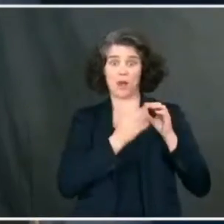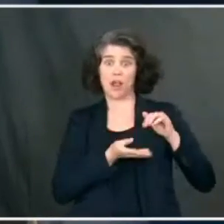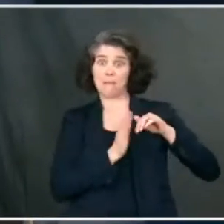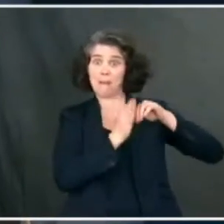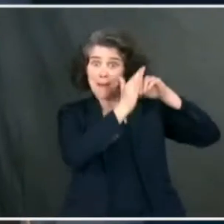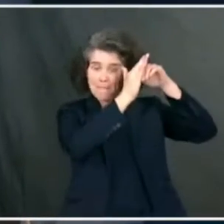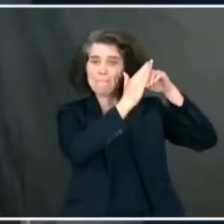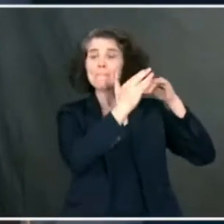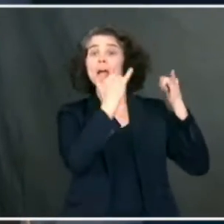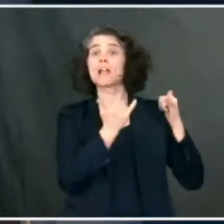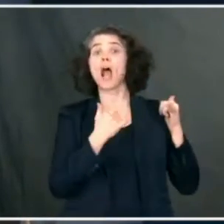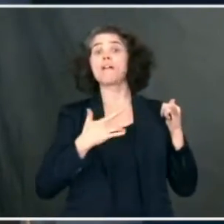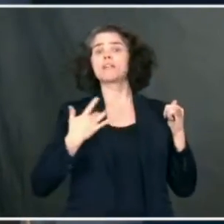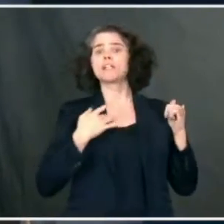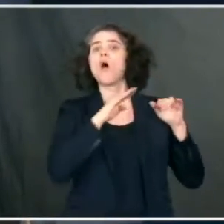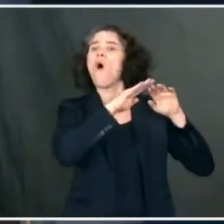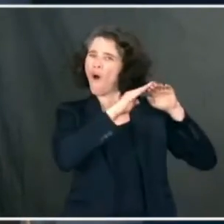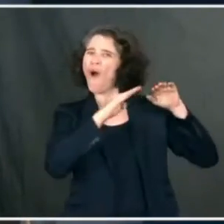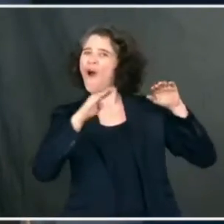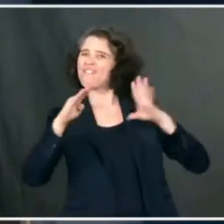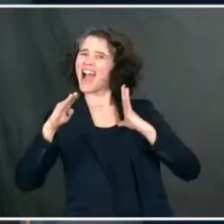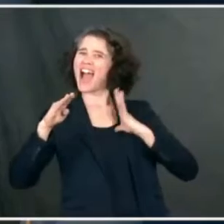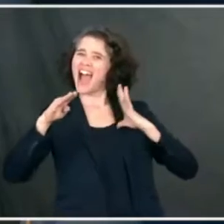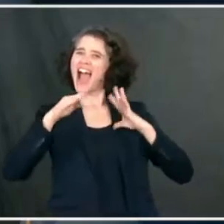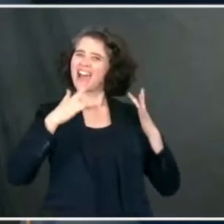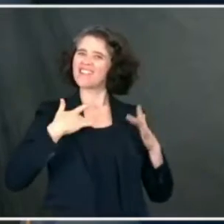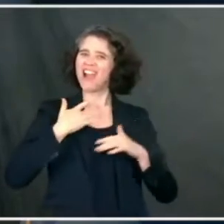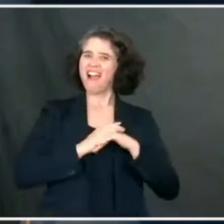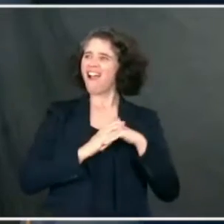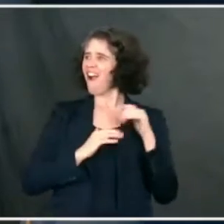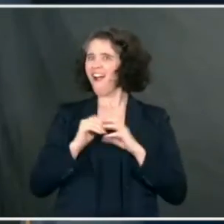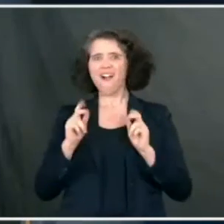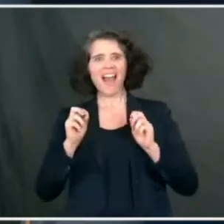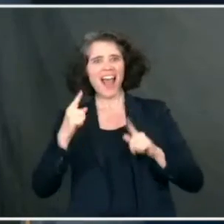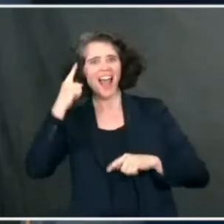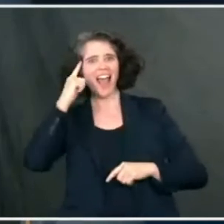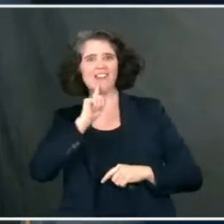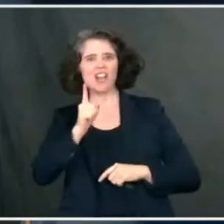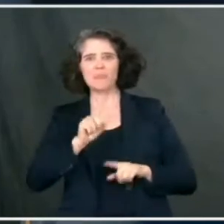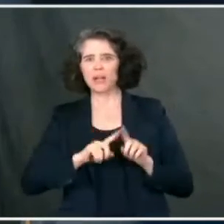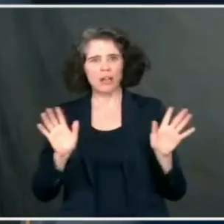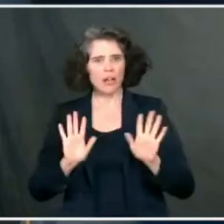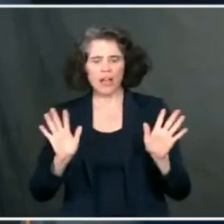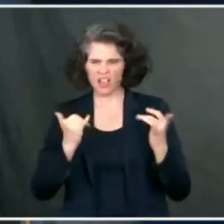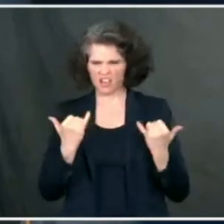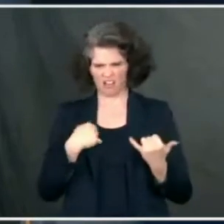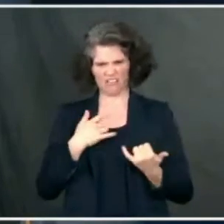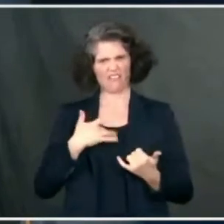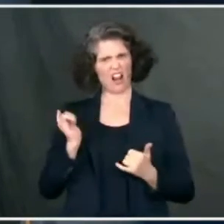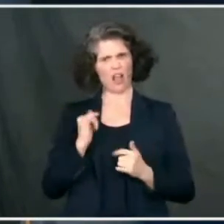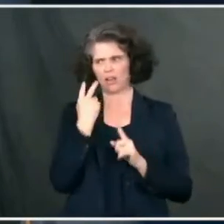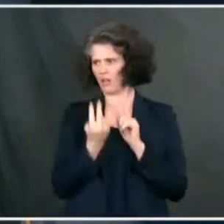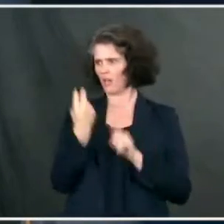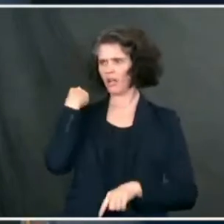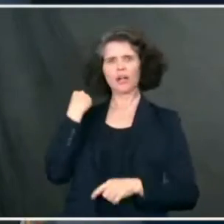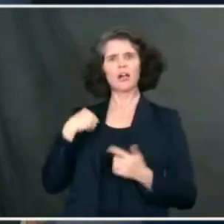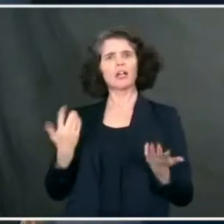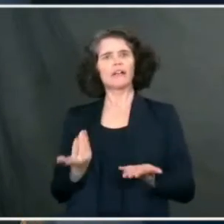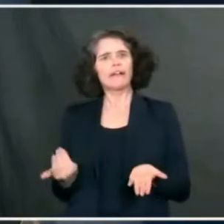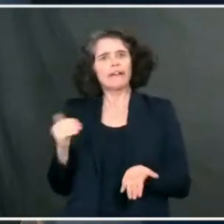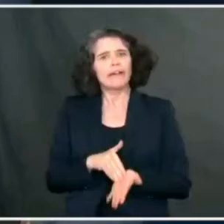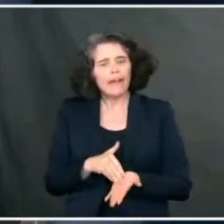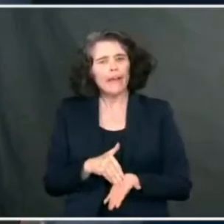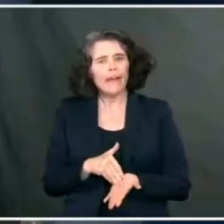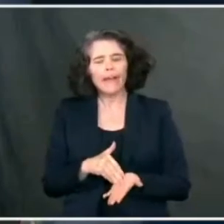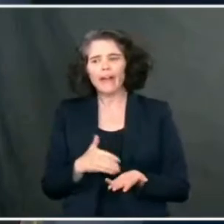we think it's real. But one of the things, and it's interesting, I'm sort of getting a deja vu standing up here, because I said something like this almost